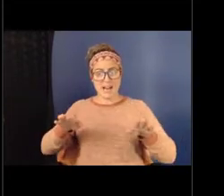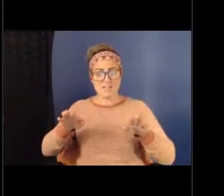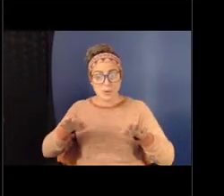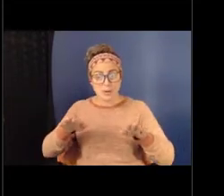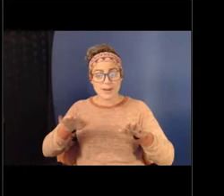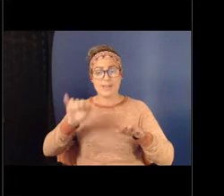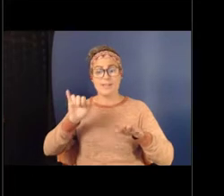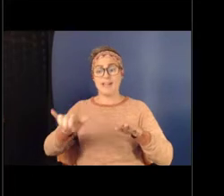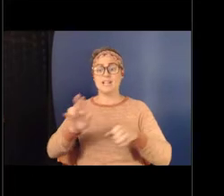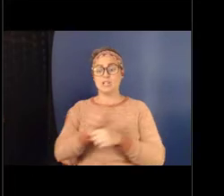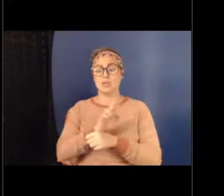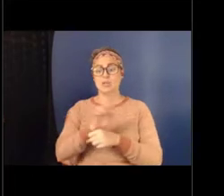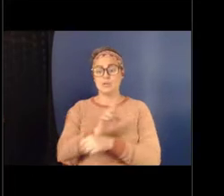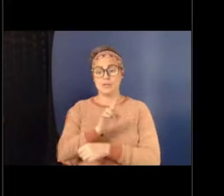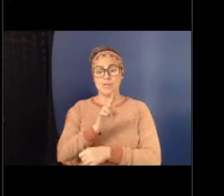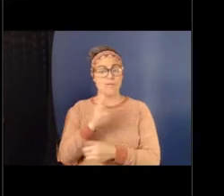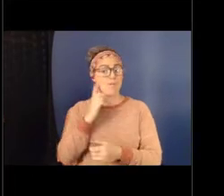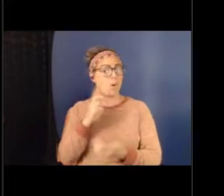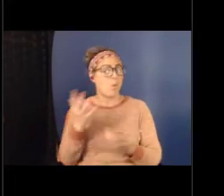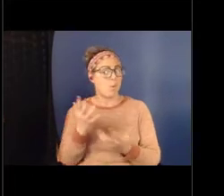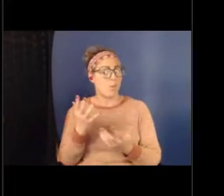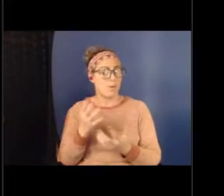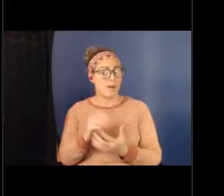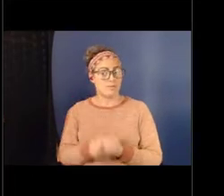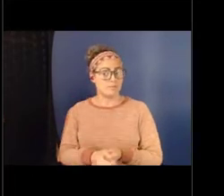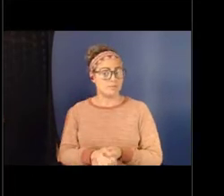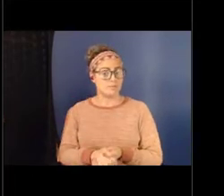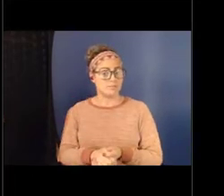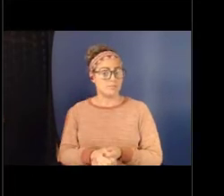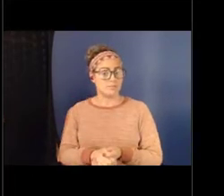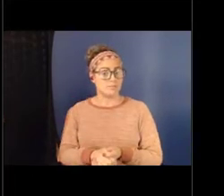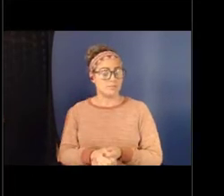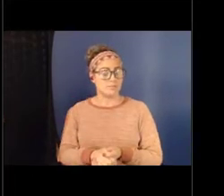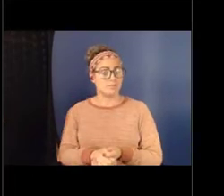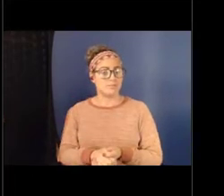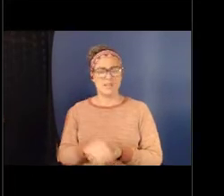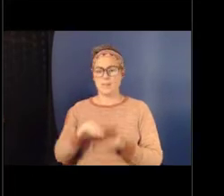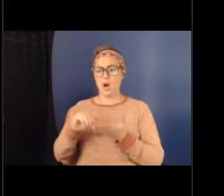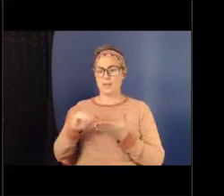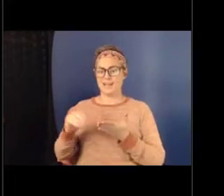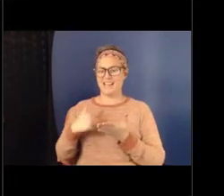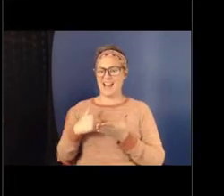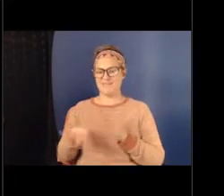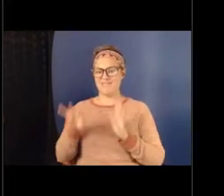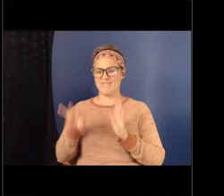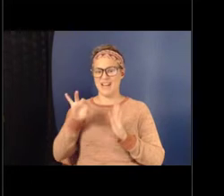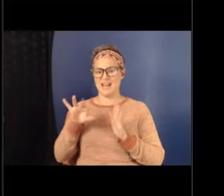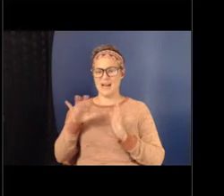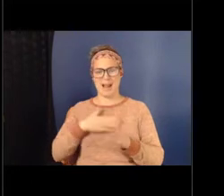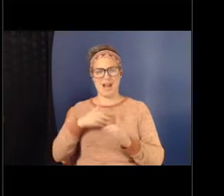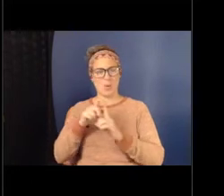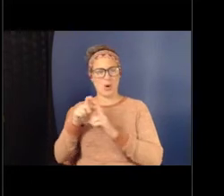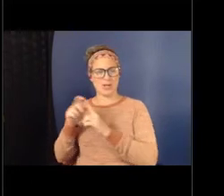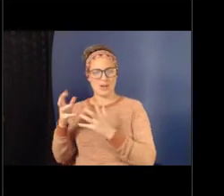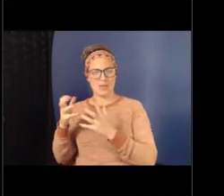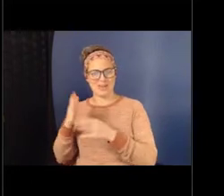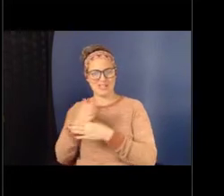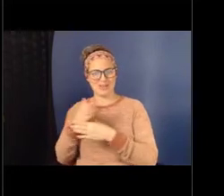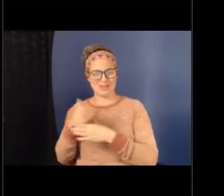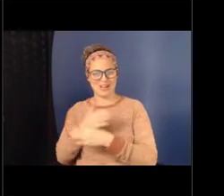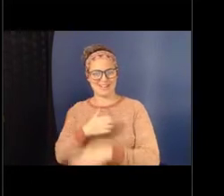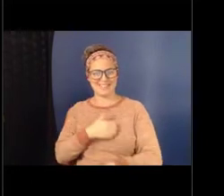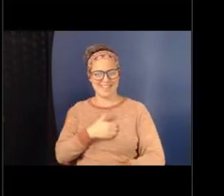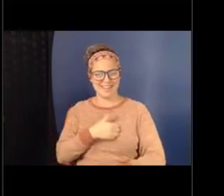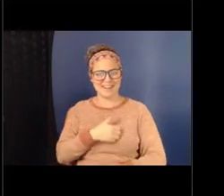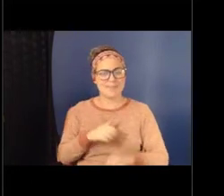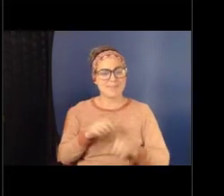pardon me while I find my words that I wanted to share, that they